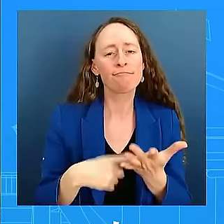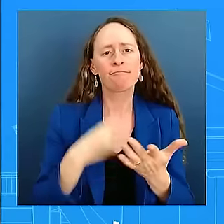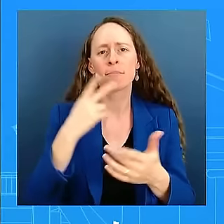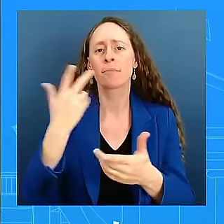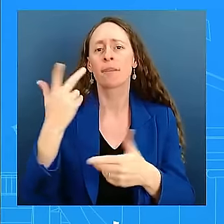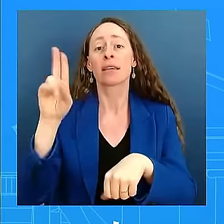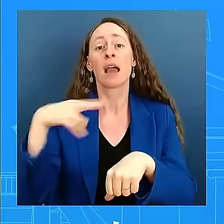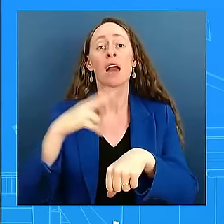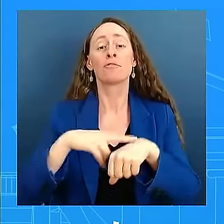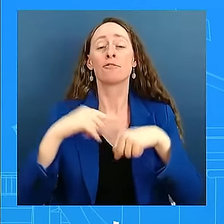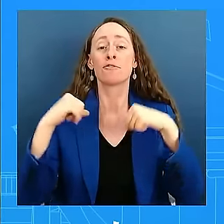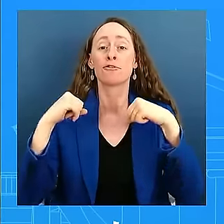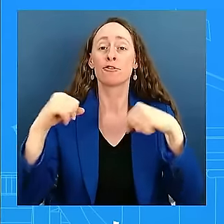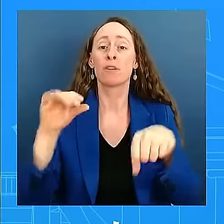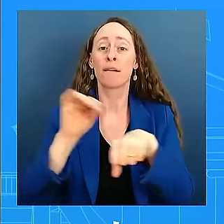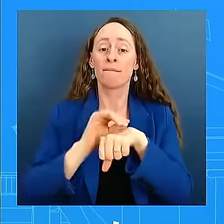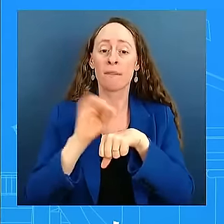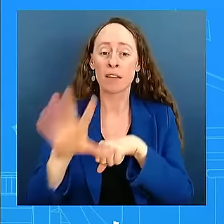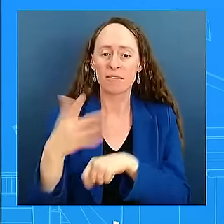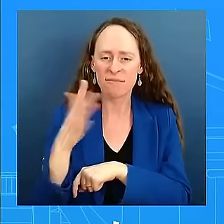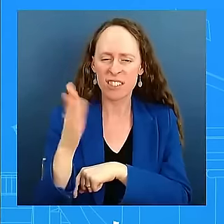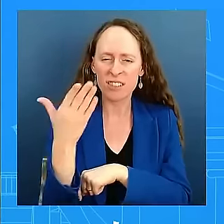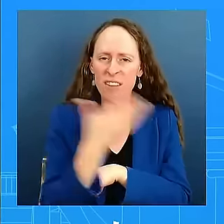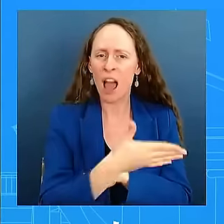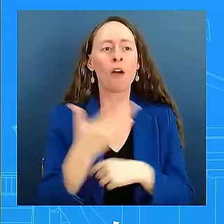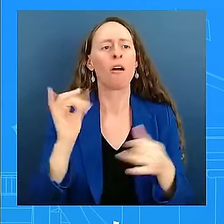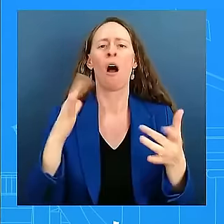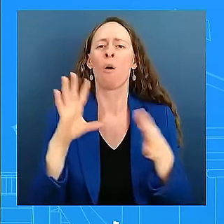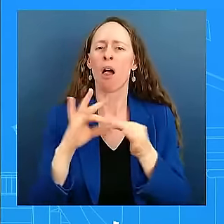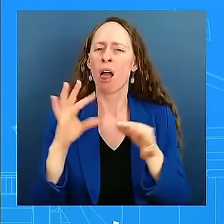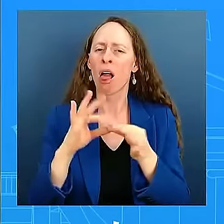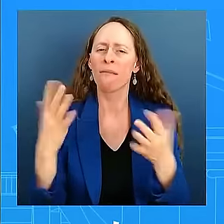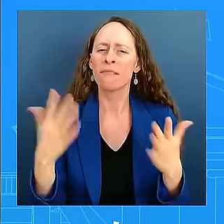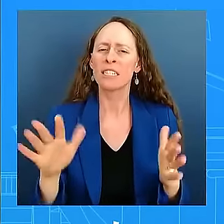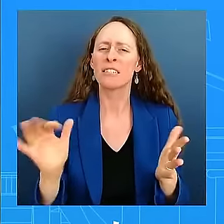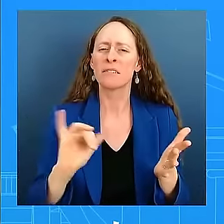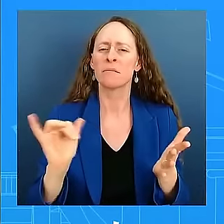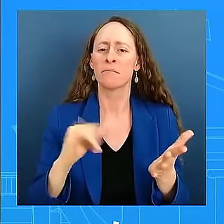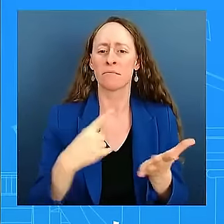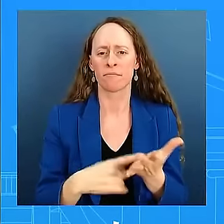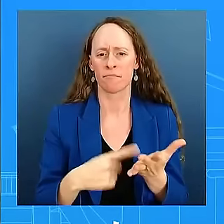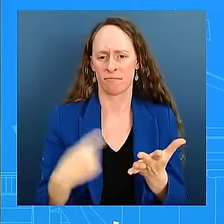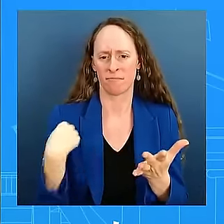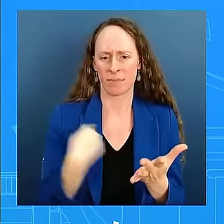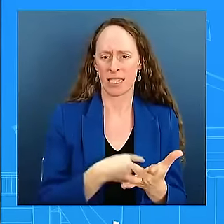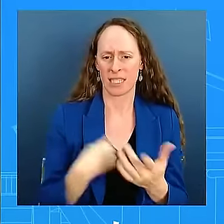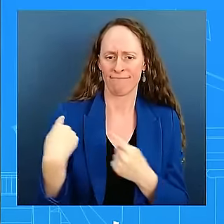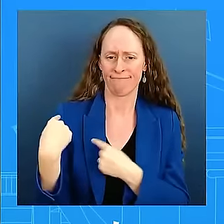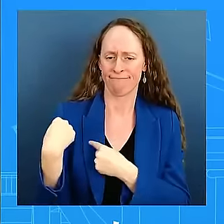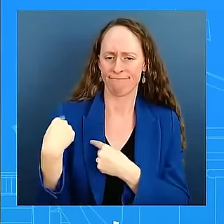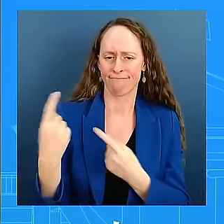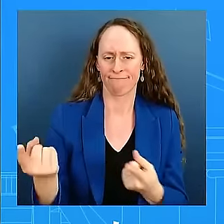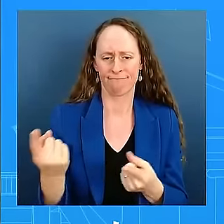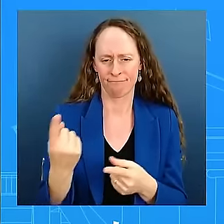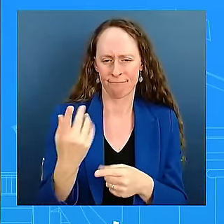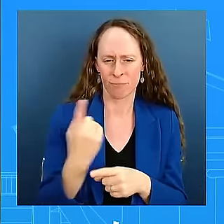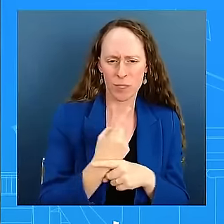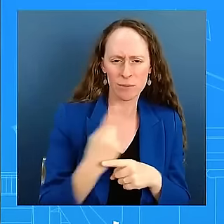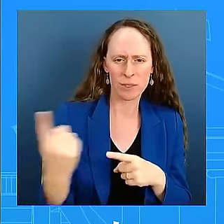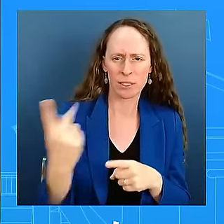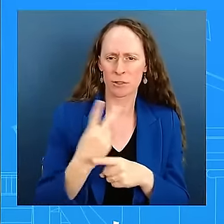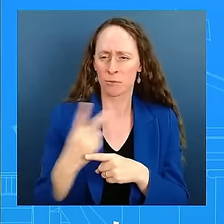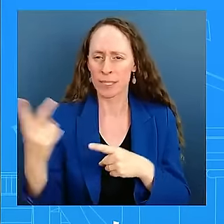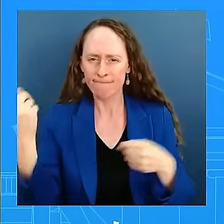during, especially as you said, during these past week or so, in these high-stake moments, if you will, the